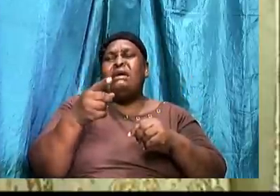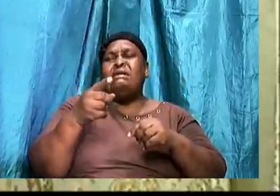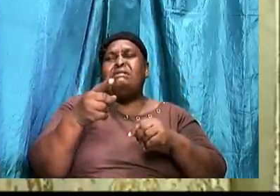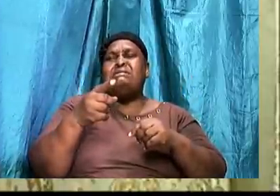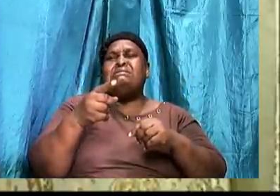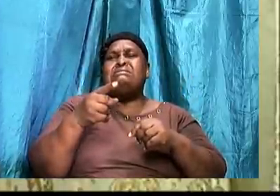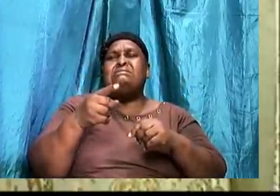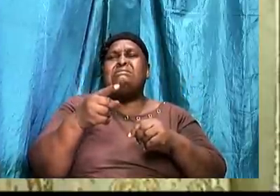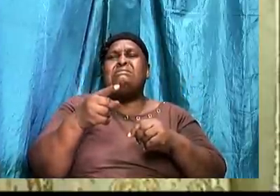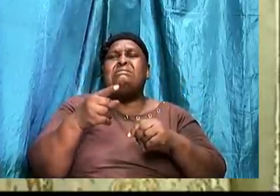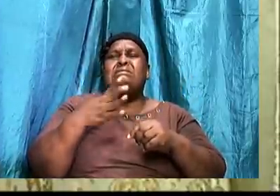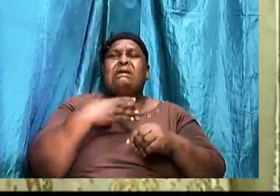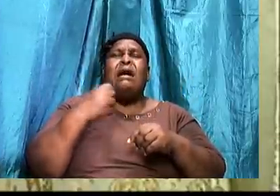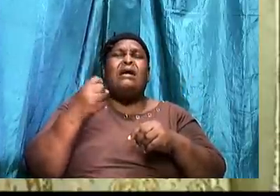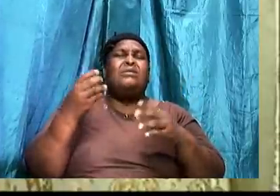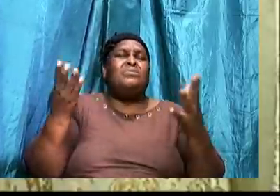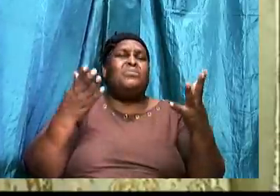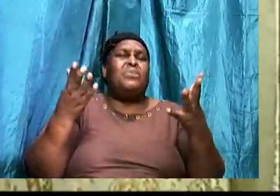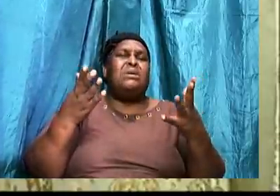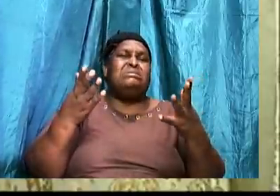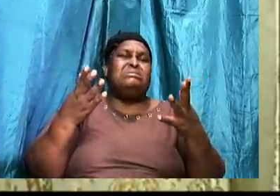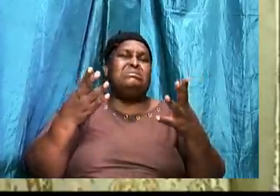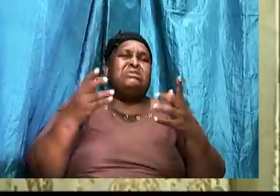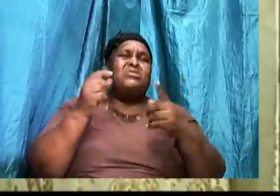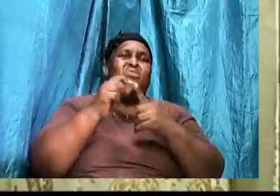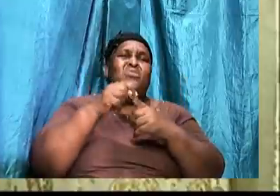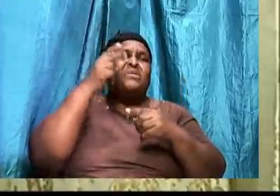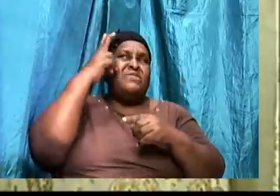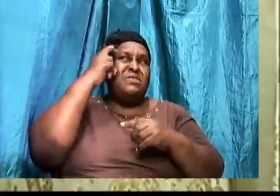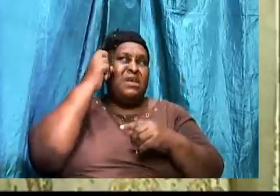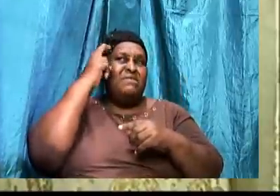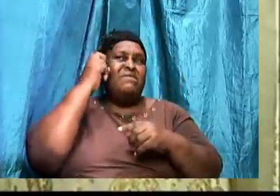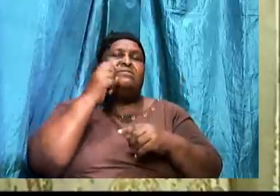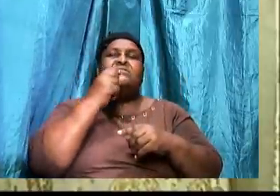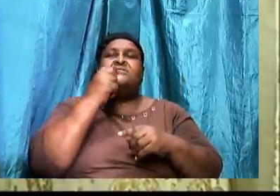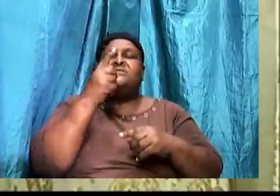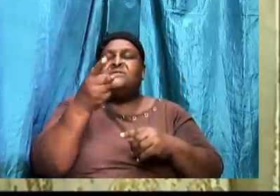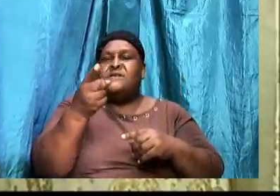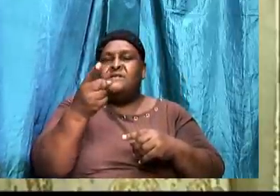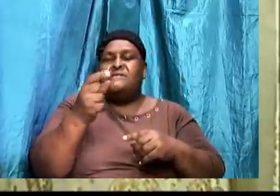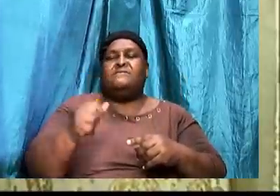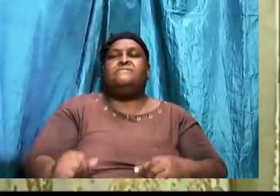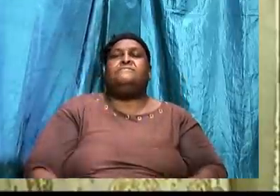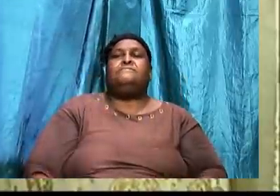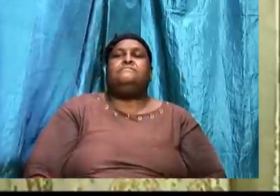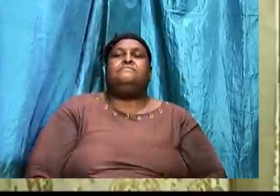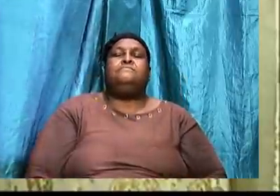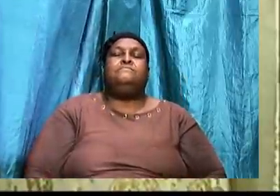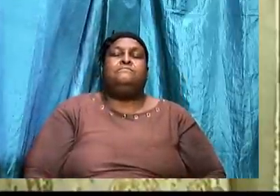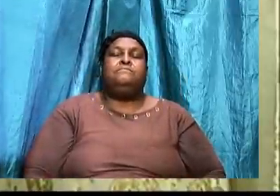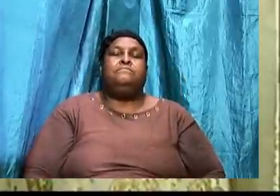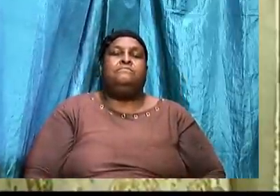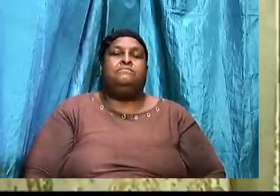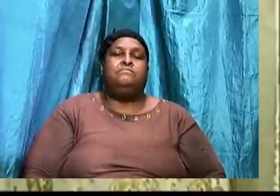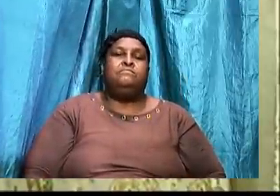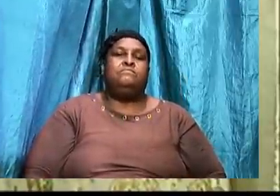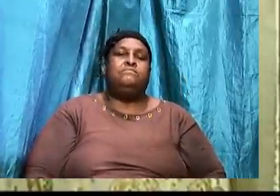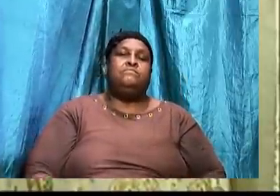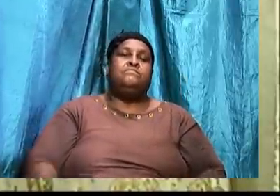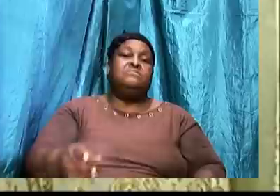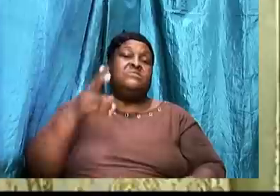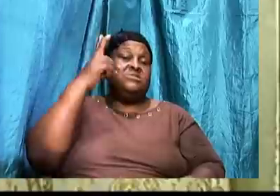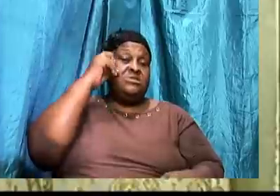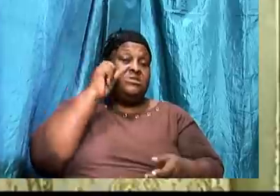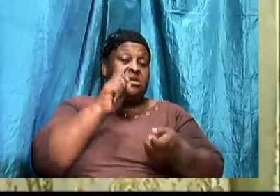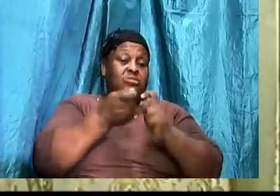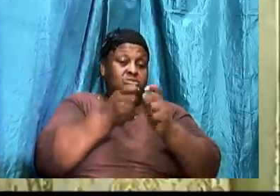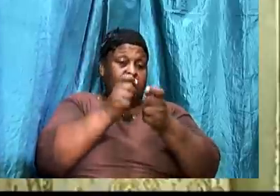aligned up to the will of God. know that that is a suggestion. That is coming from the adversary. He will twist the scripture.